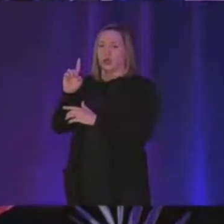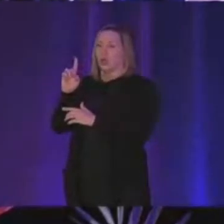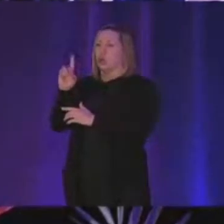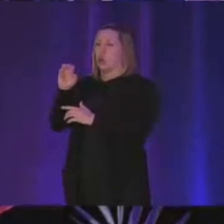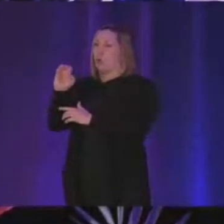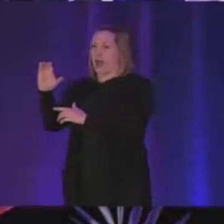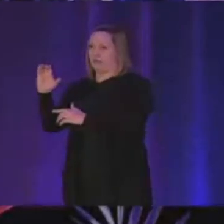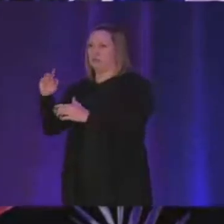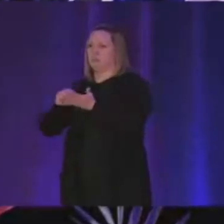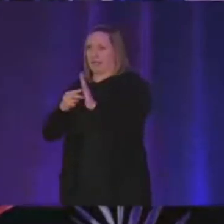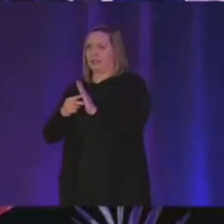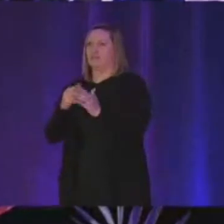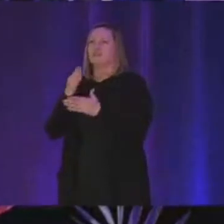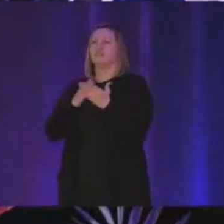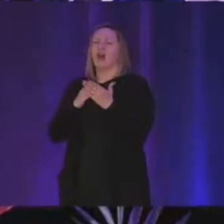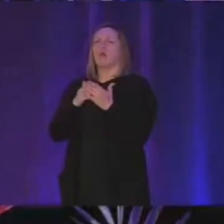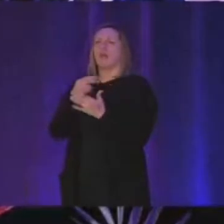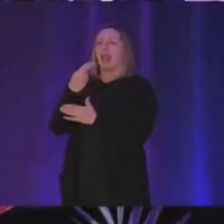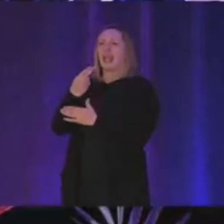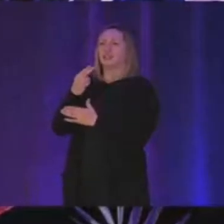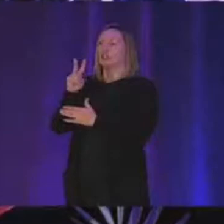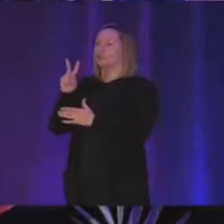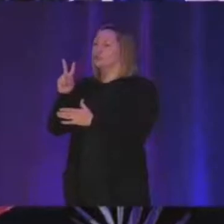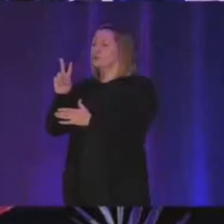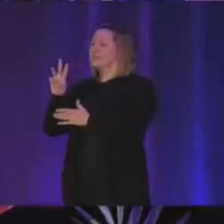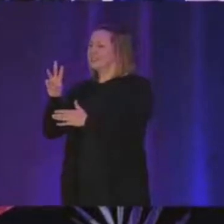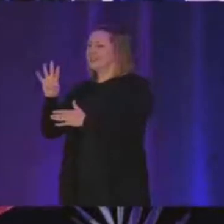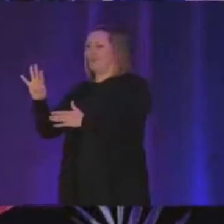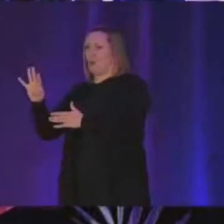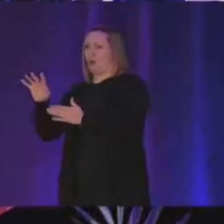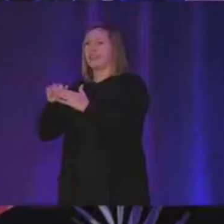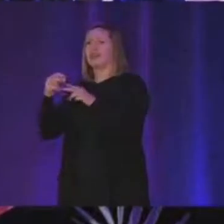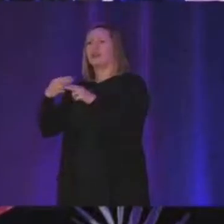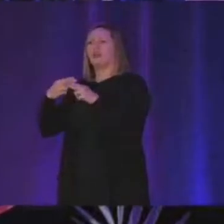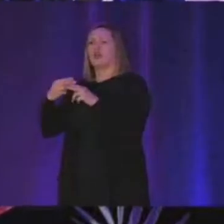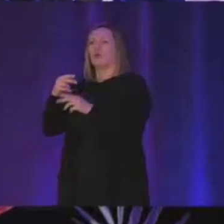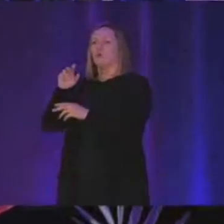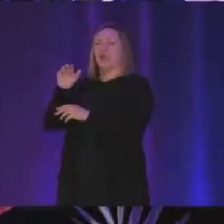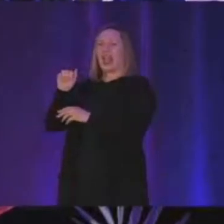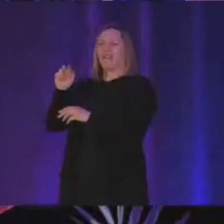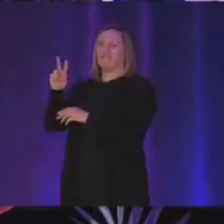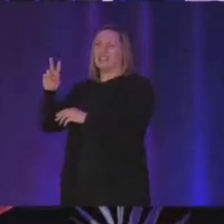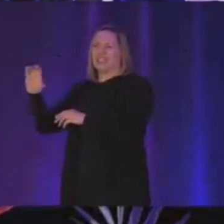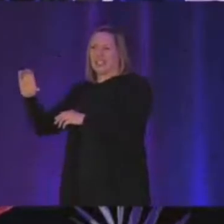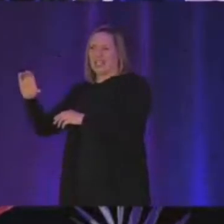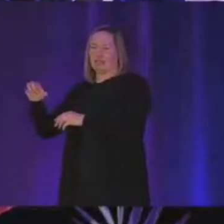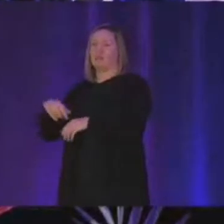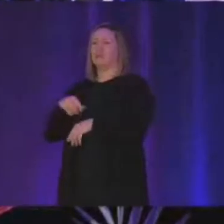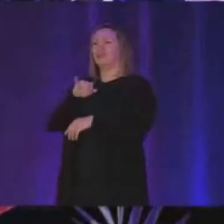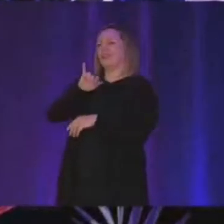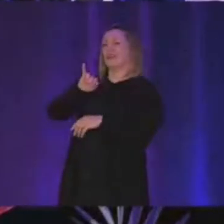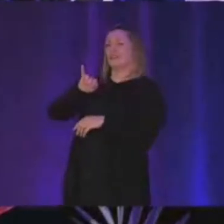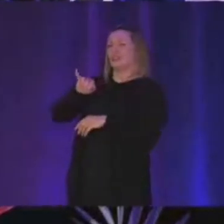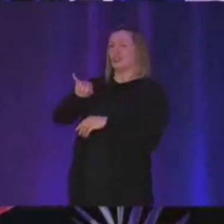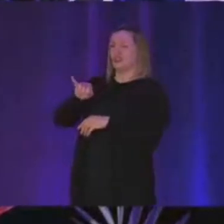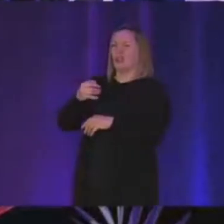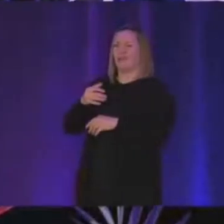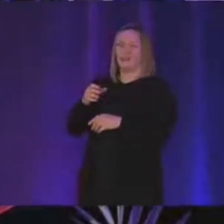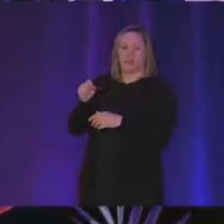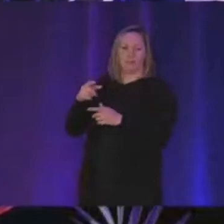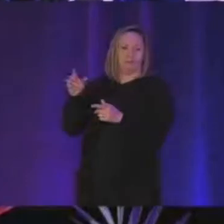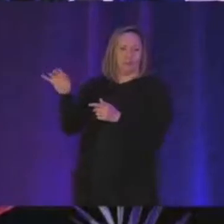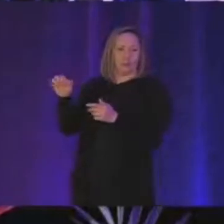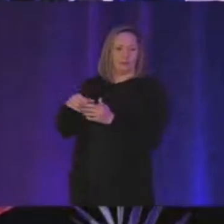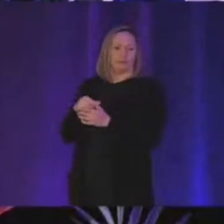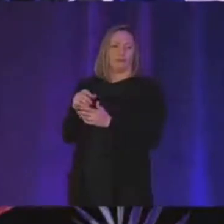most popular is h264 which is also named avc the same way like javascript is named in the spec